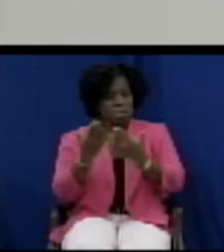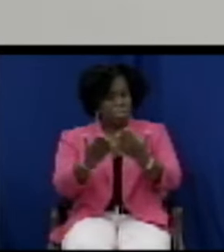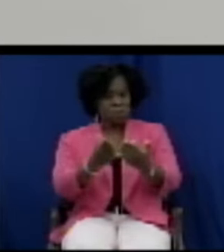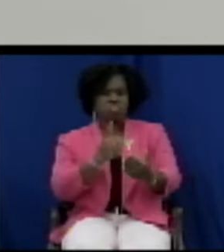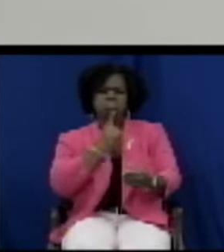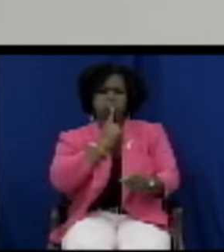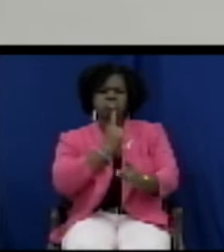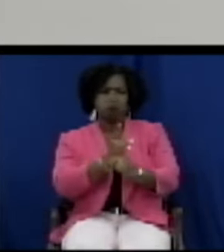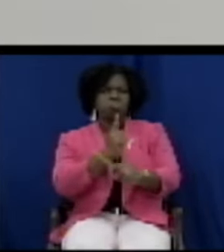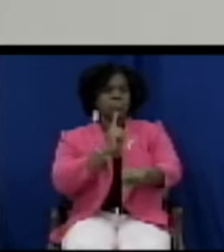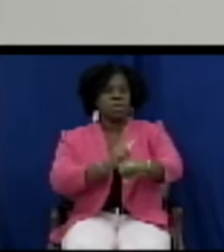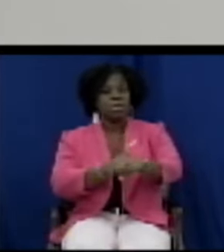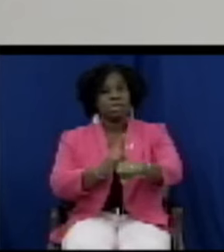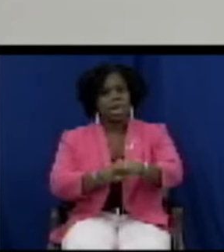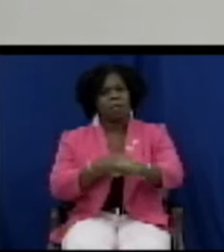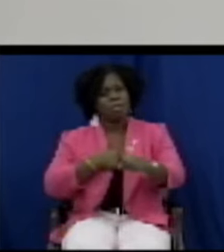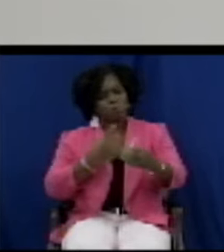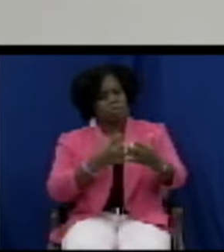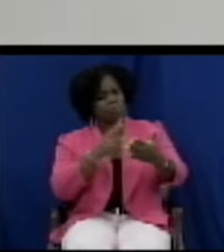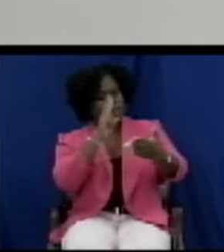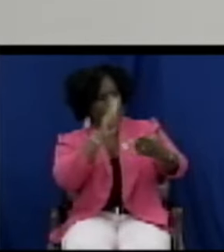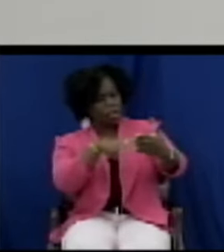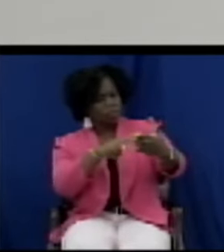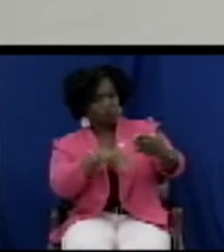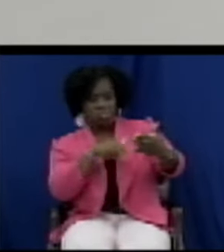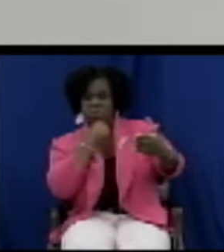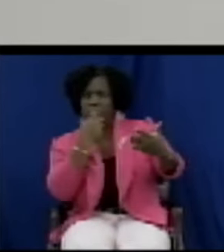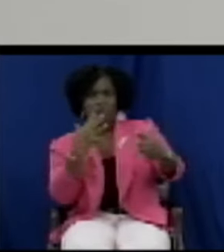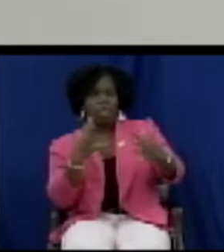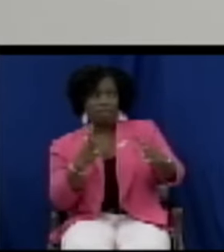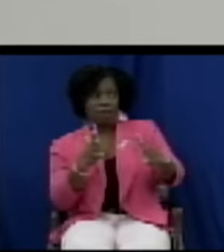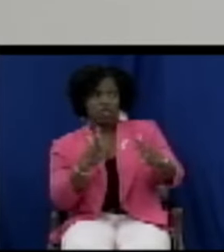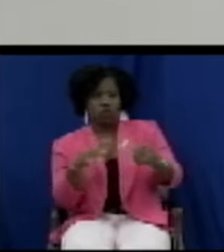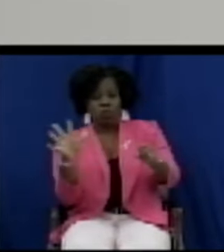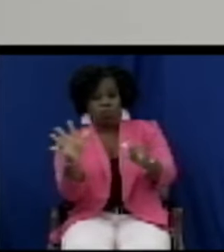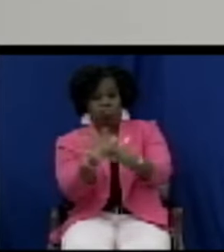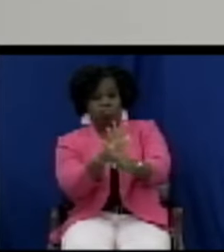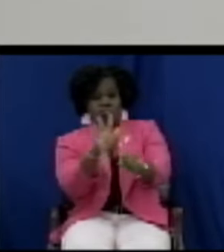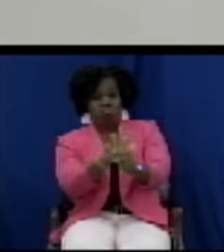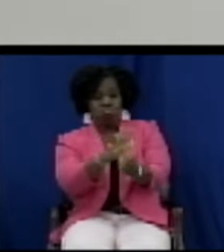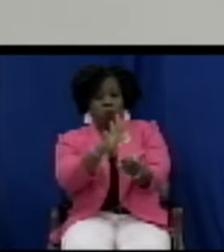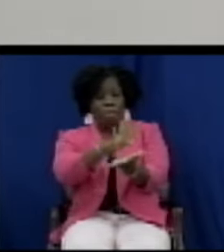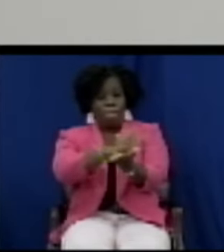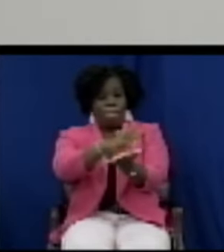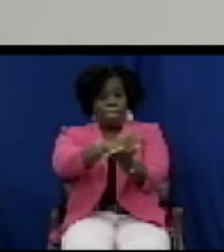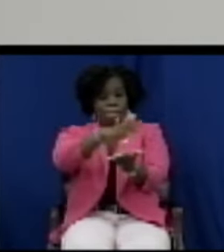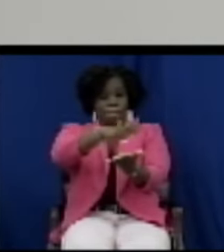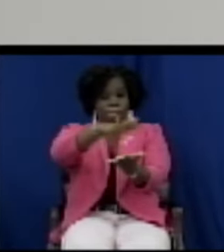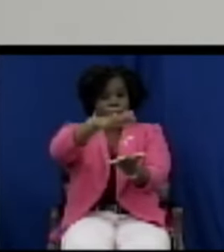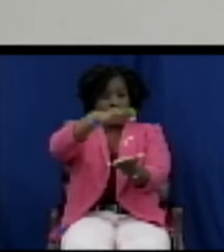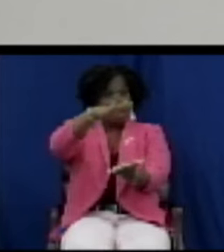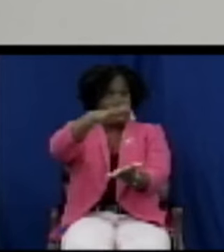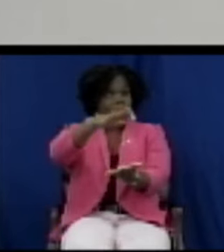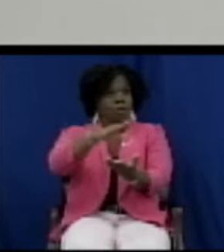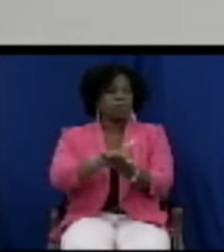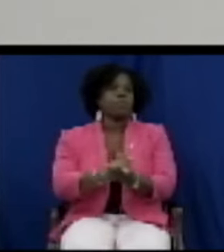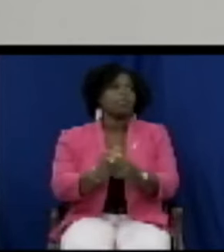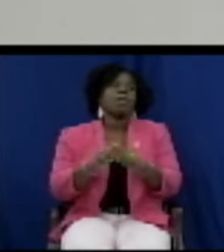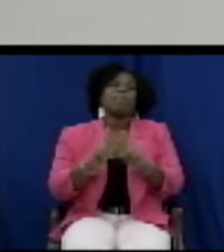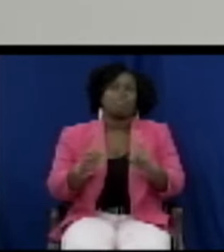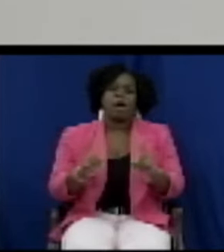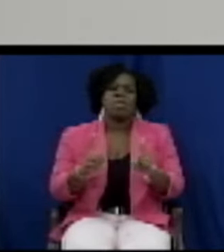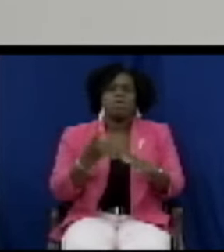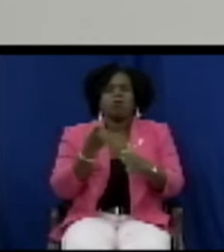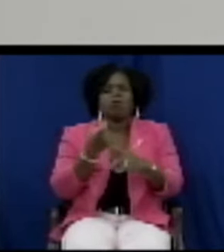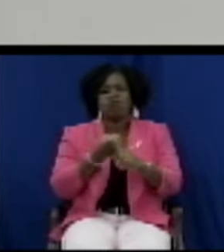gone through it I didn't get a chance to read the entire bill it's quite a comprehensive piece of legislation but from some of